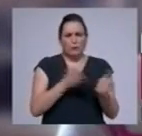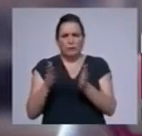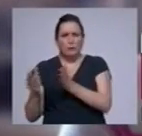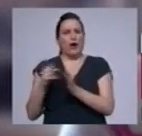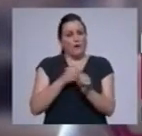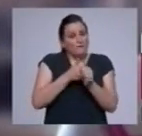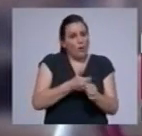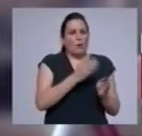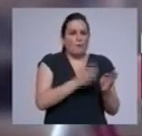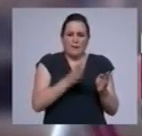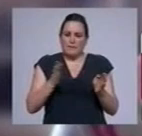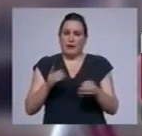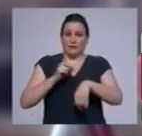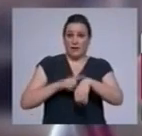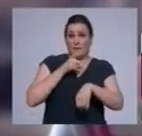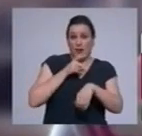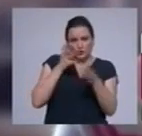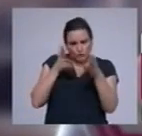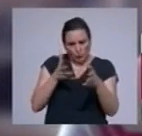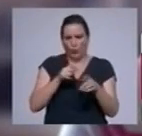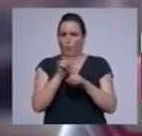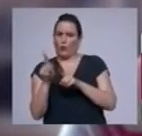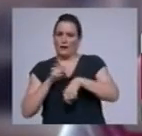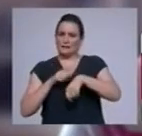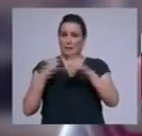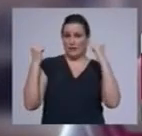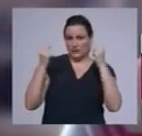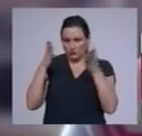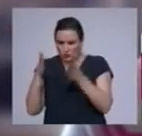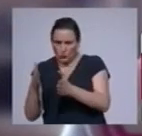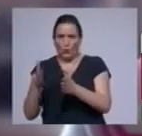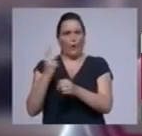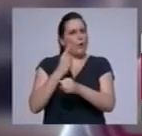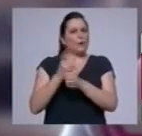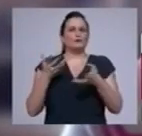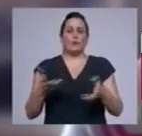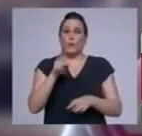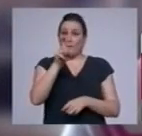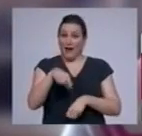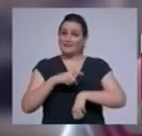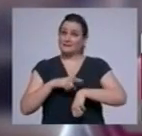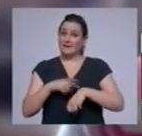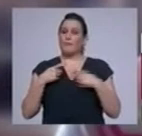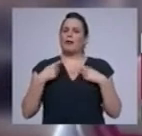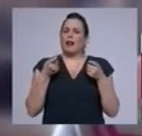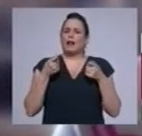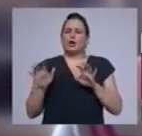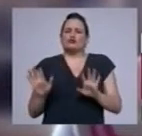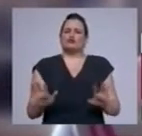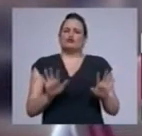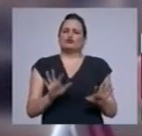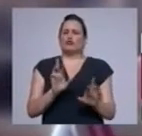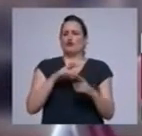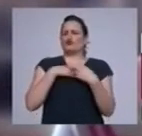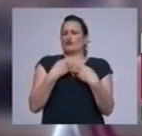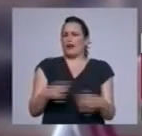terms of when am I going to eat, when am I going to exercise, when am I going to play? And it's really important to have time to chill in downtime. When am I going